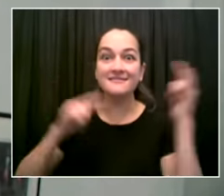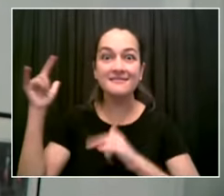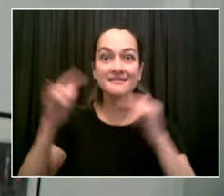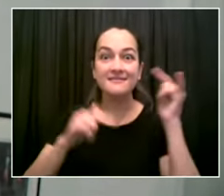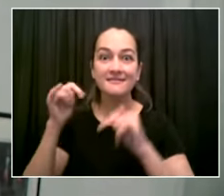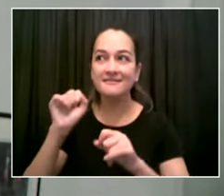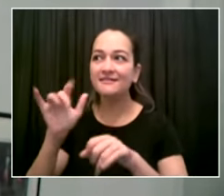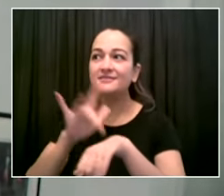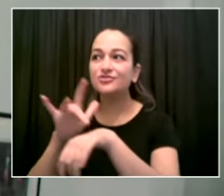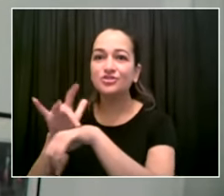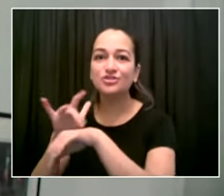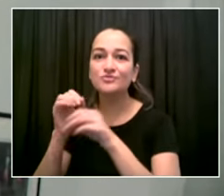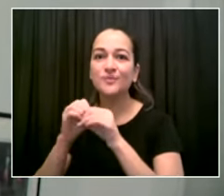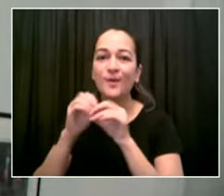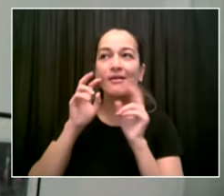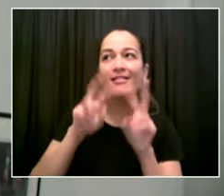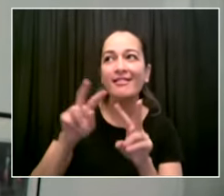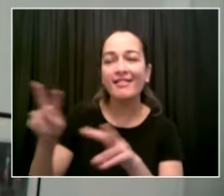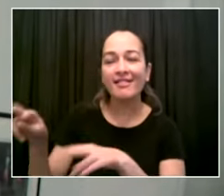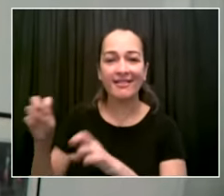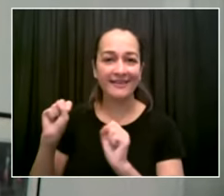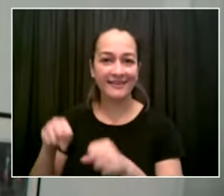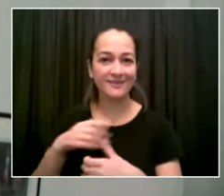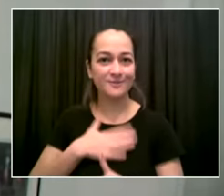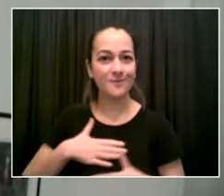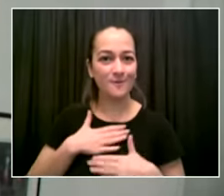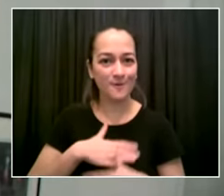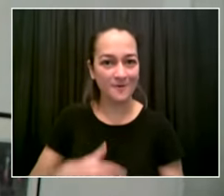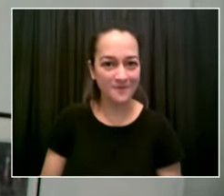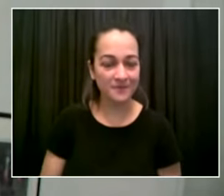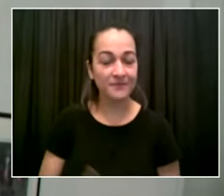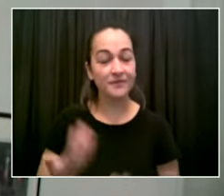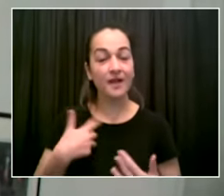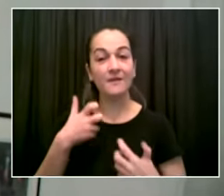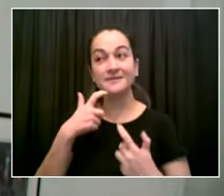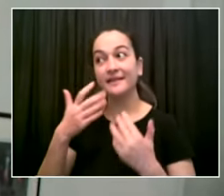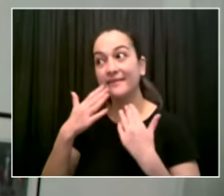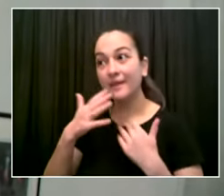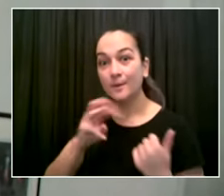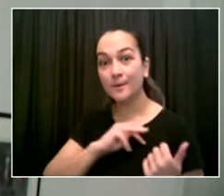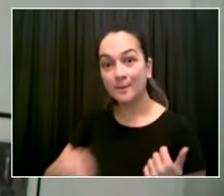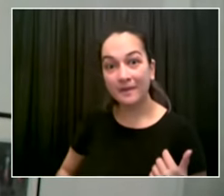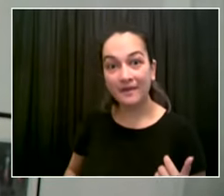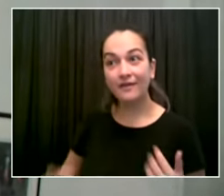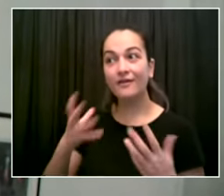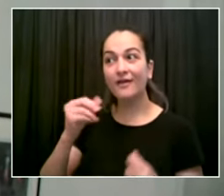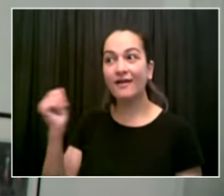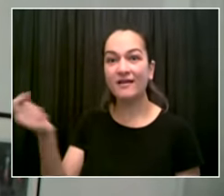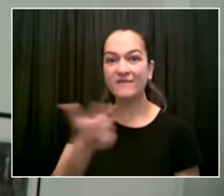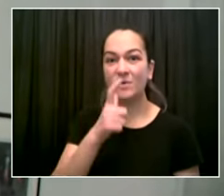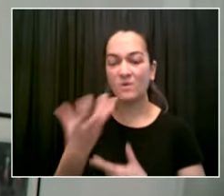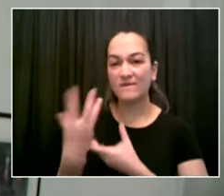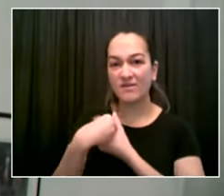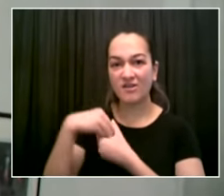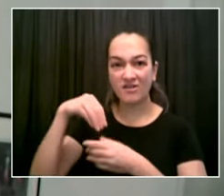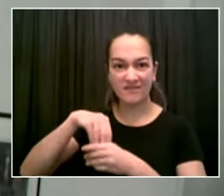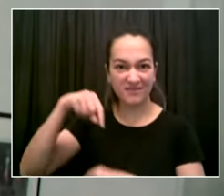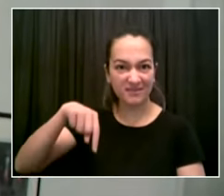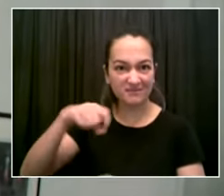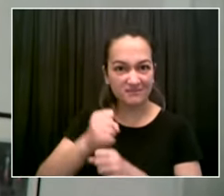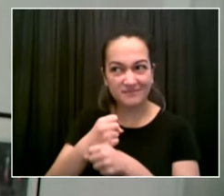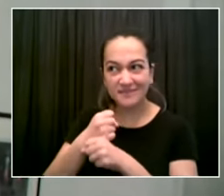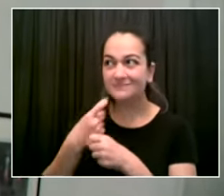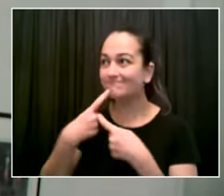we have extra police offices in time square our theater squad is going to be back in september your cleanup